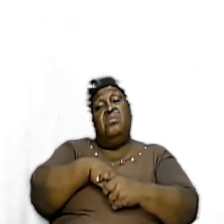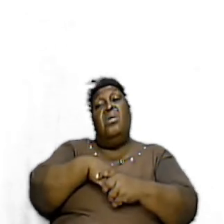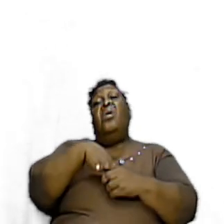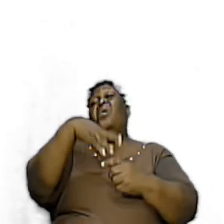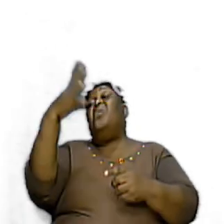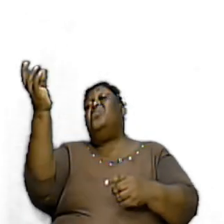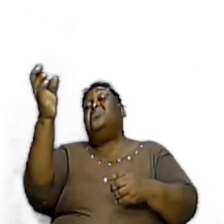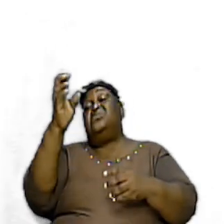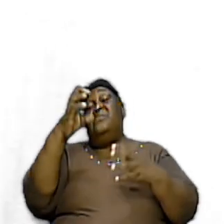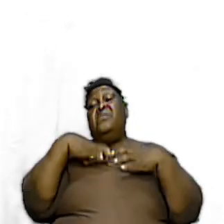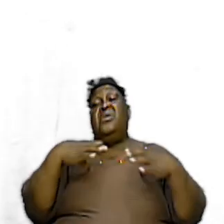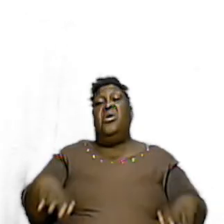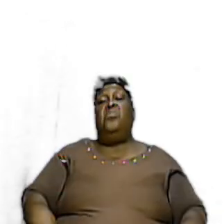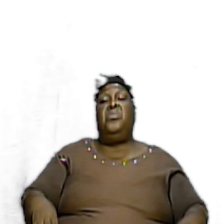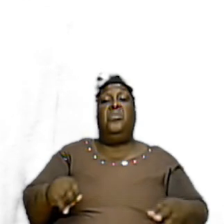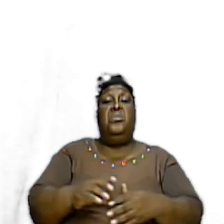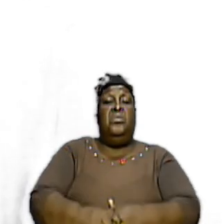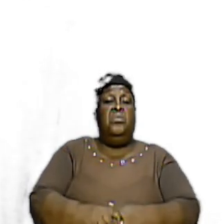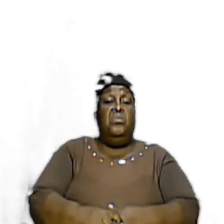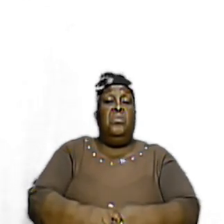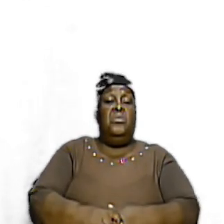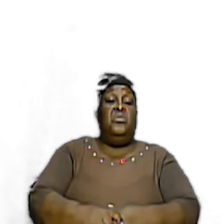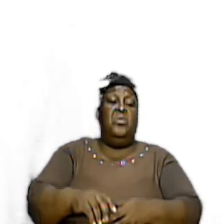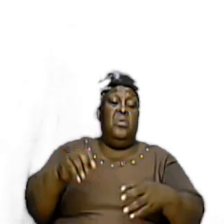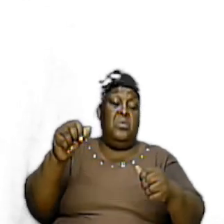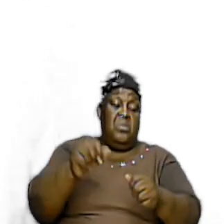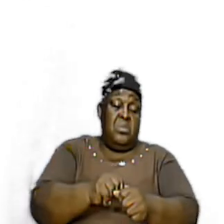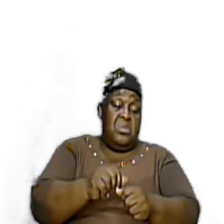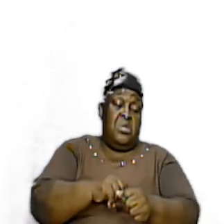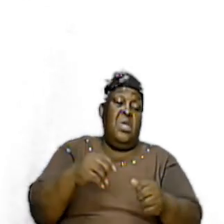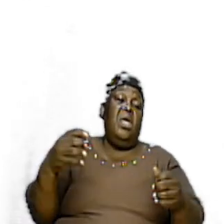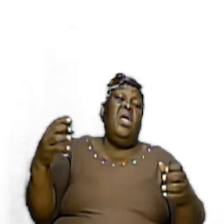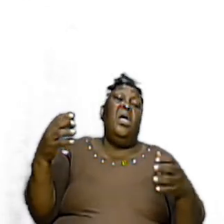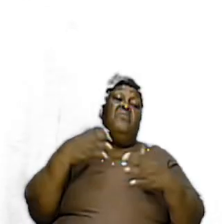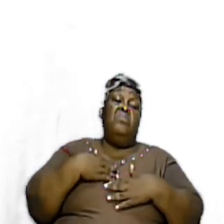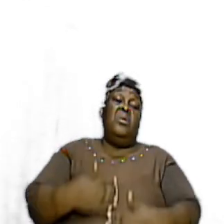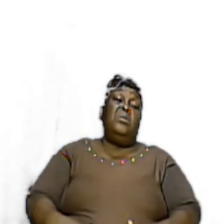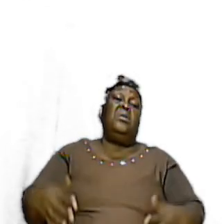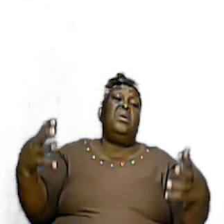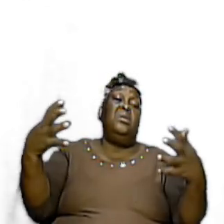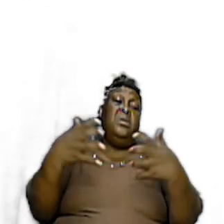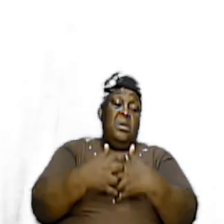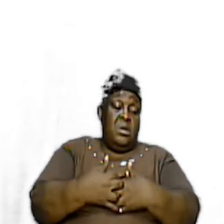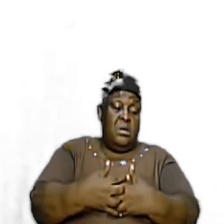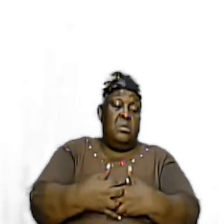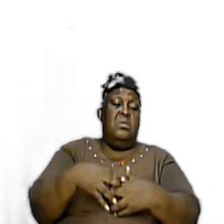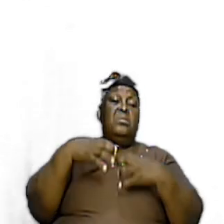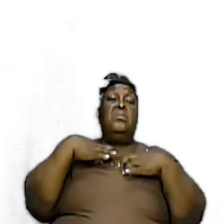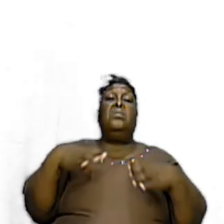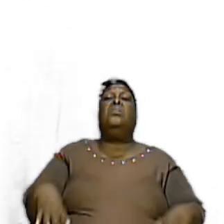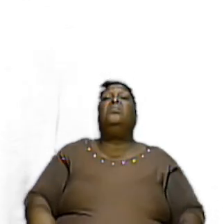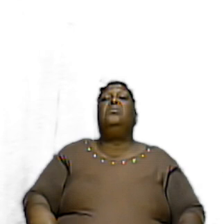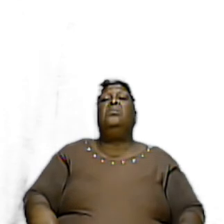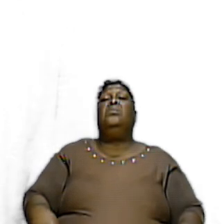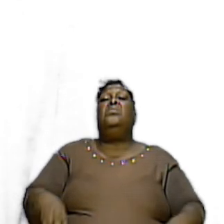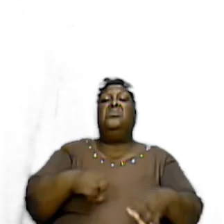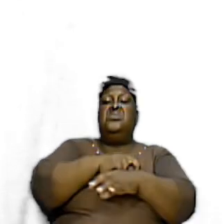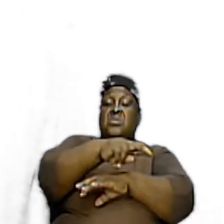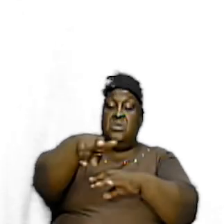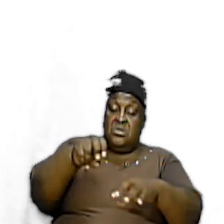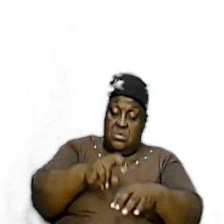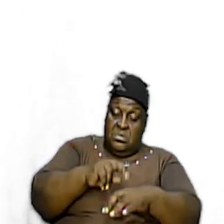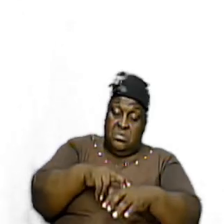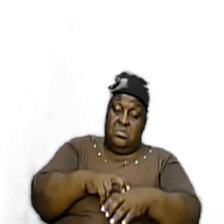And so everybody Was connected To the camp It was one camp Which was the nation Of Israel